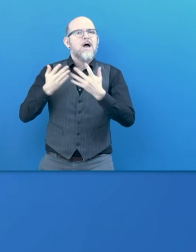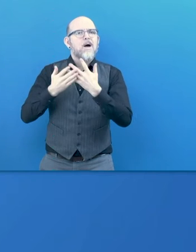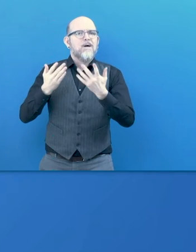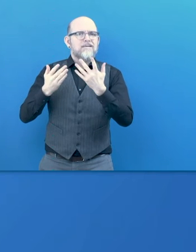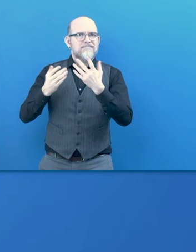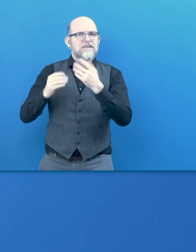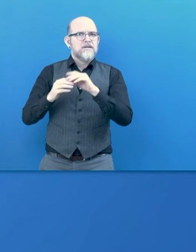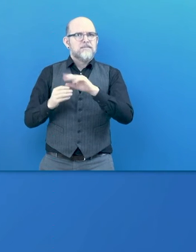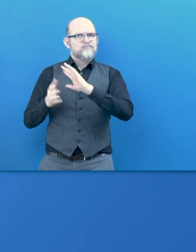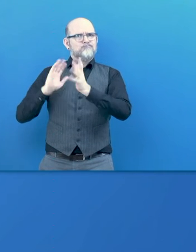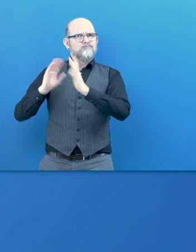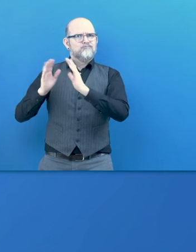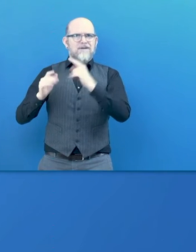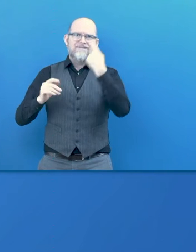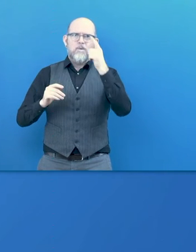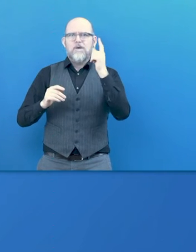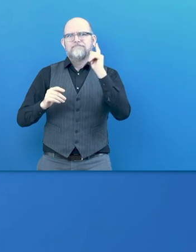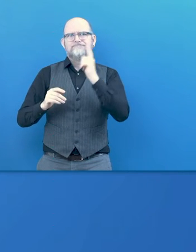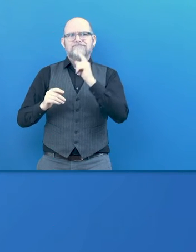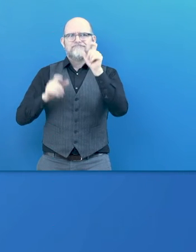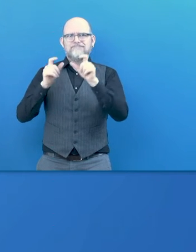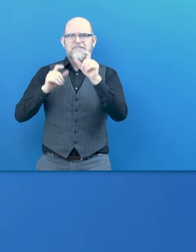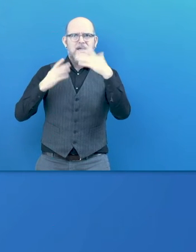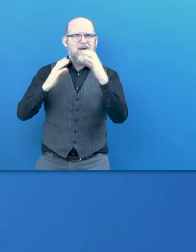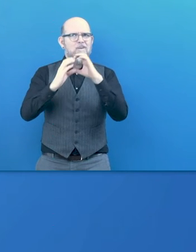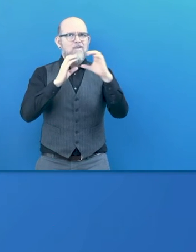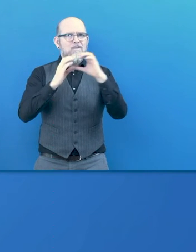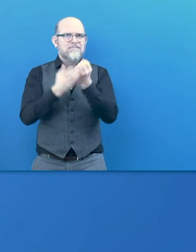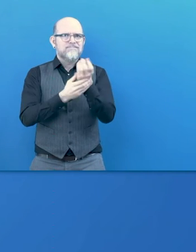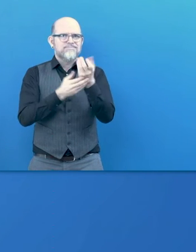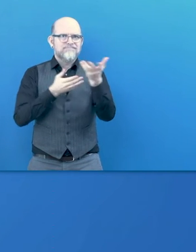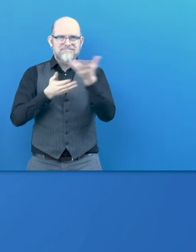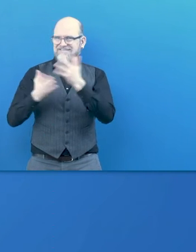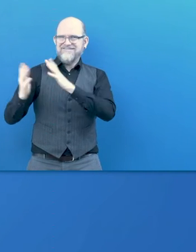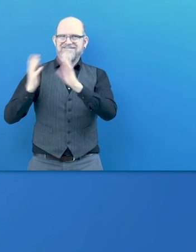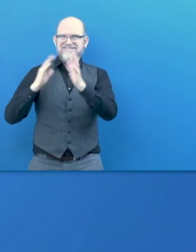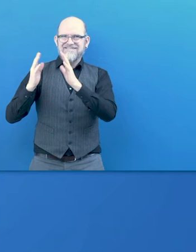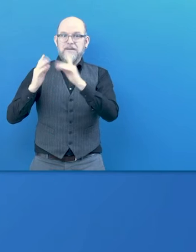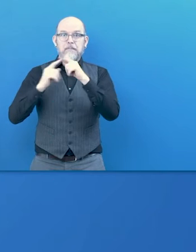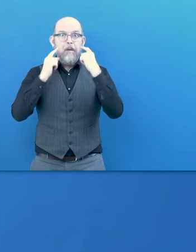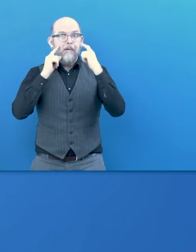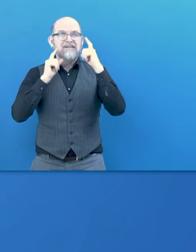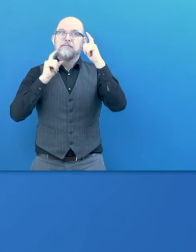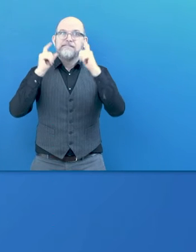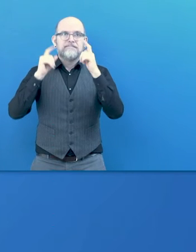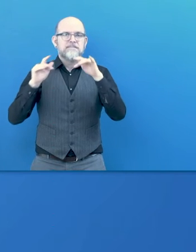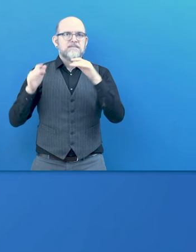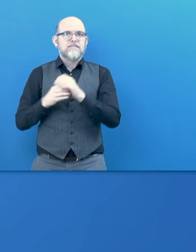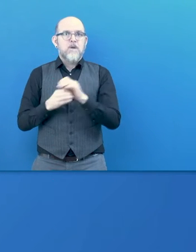among themselves using the hand gesture and facial expression. In Europe, is 34